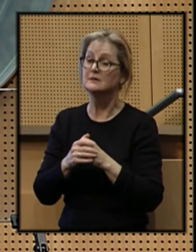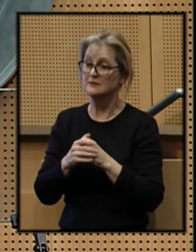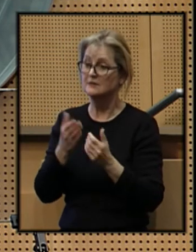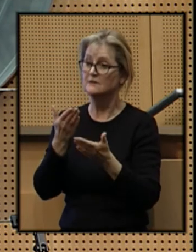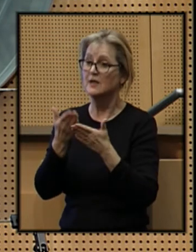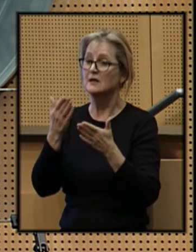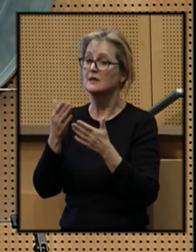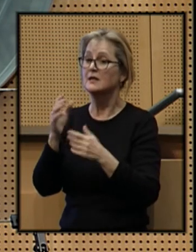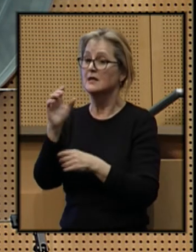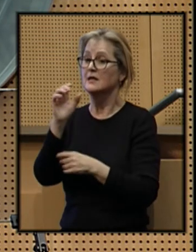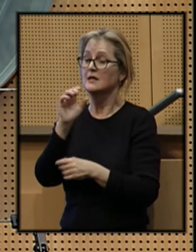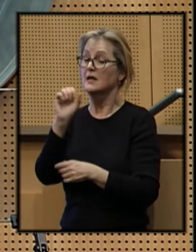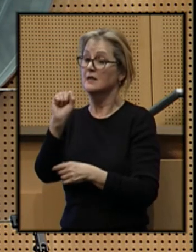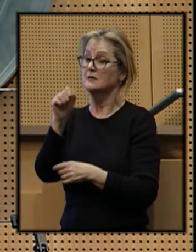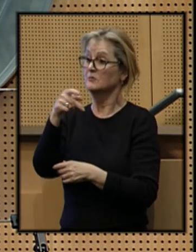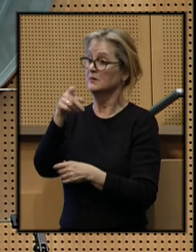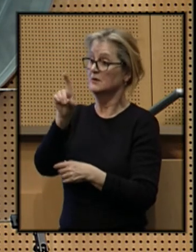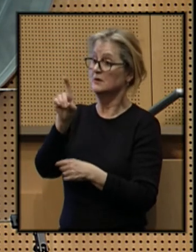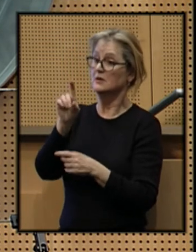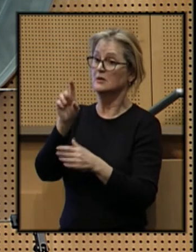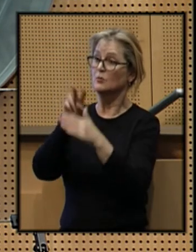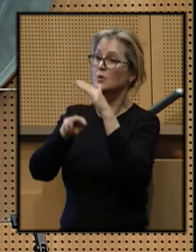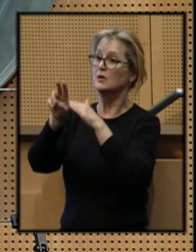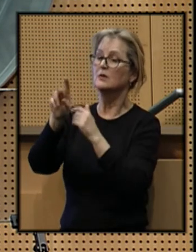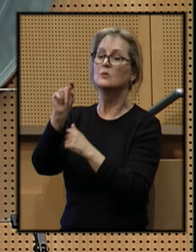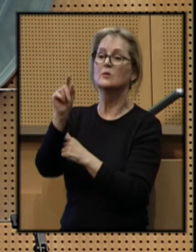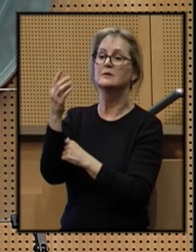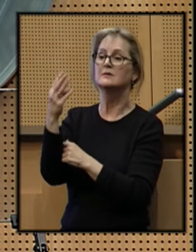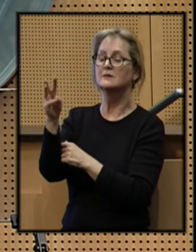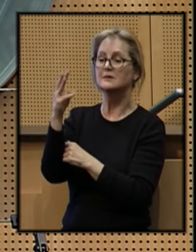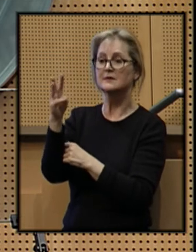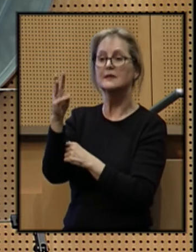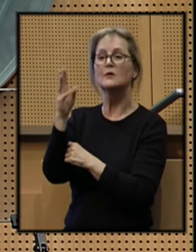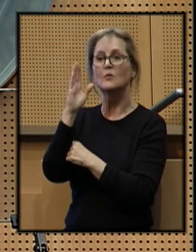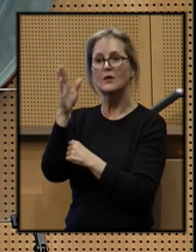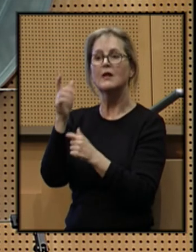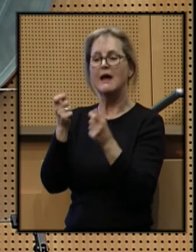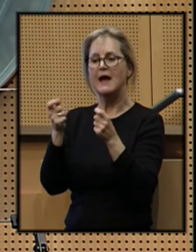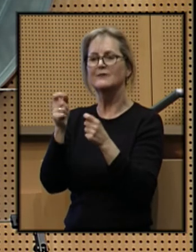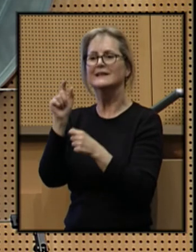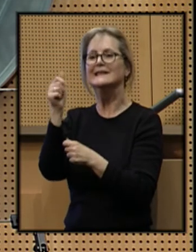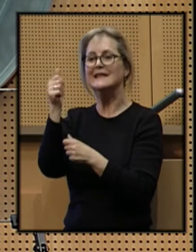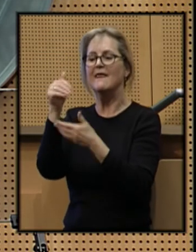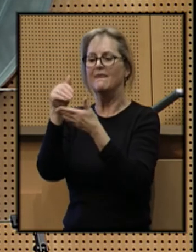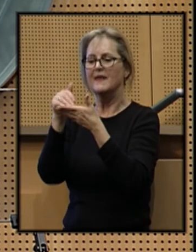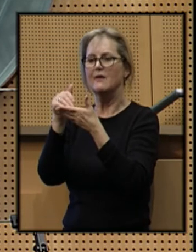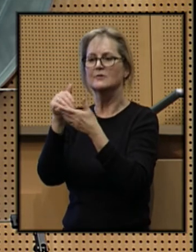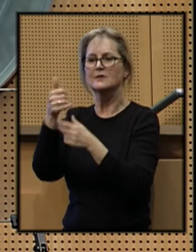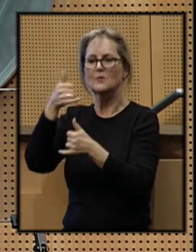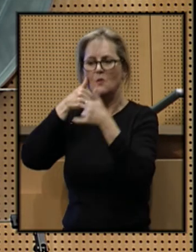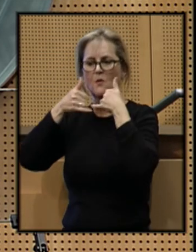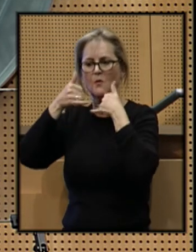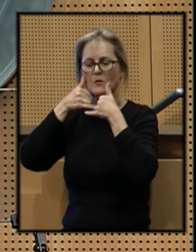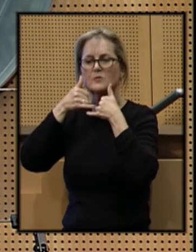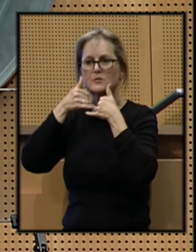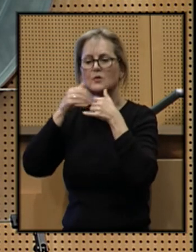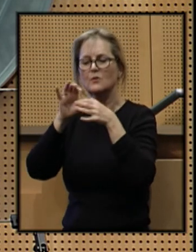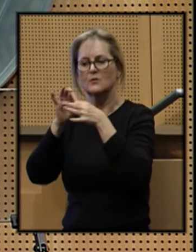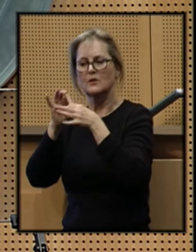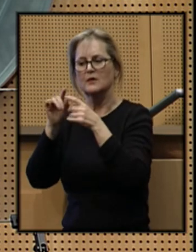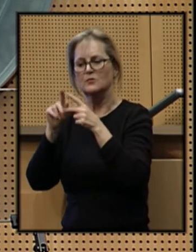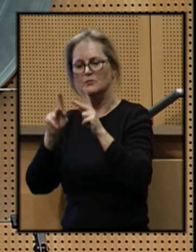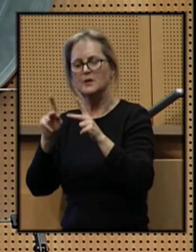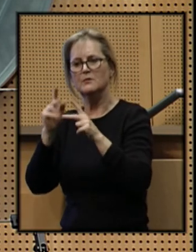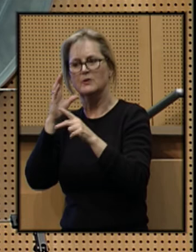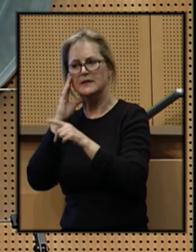the Seattle Police Department predicts that in 2016, it will handle 10,000 calls related to